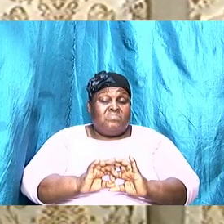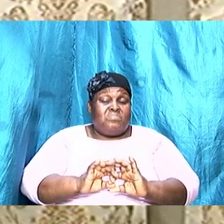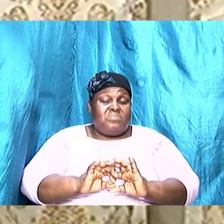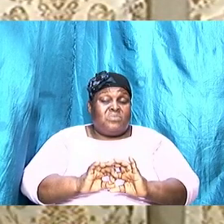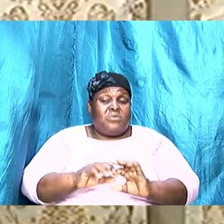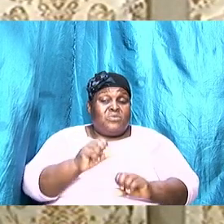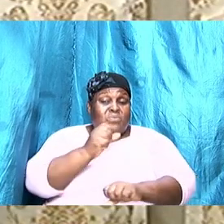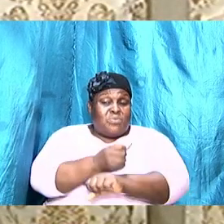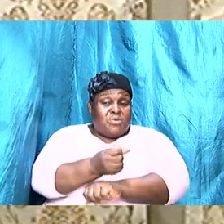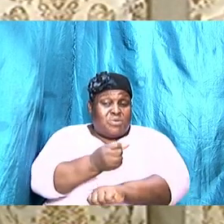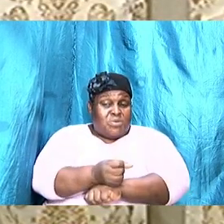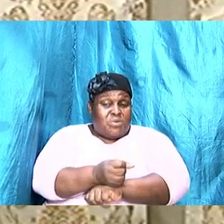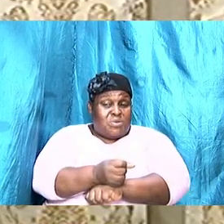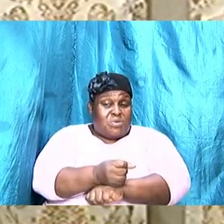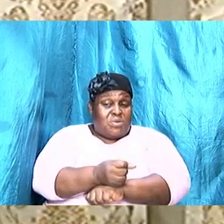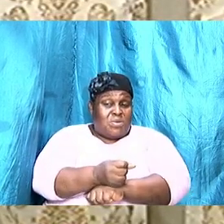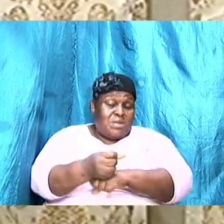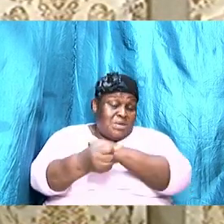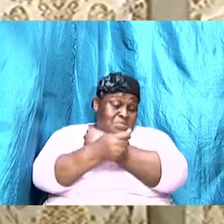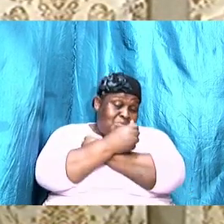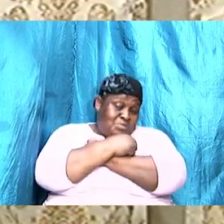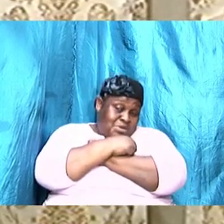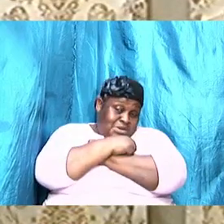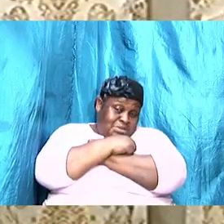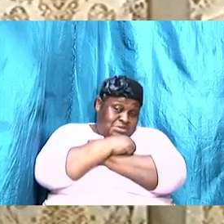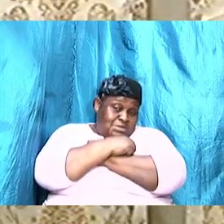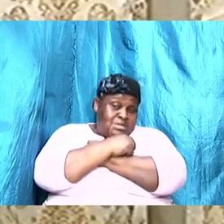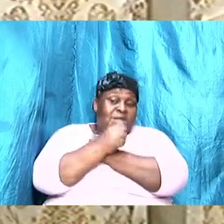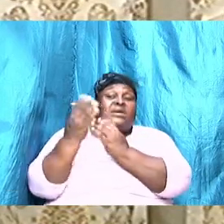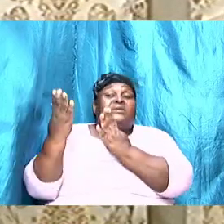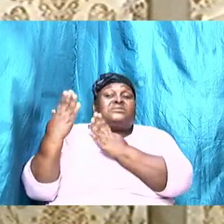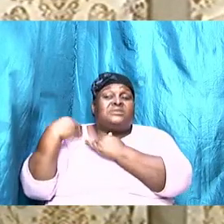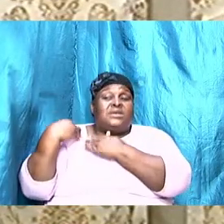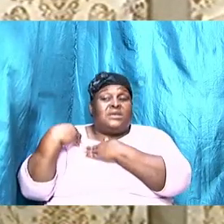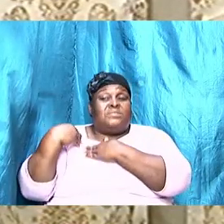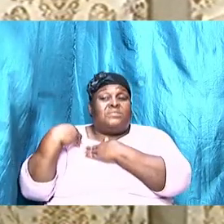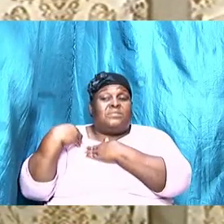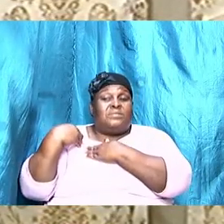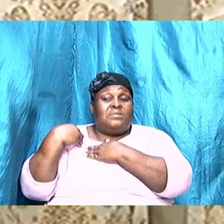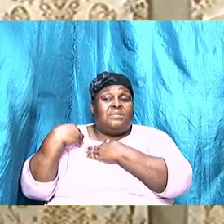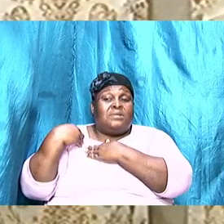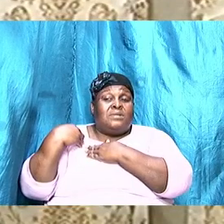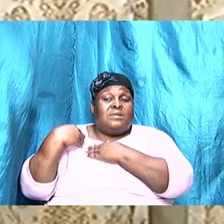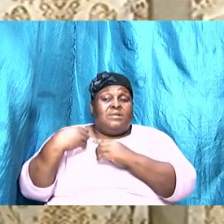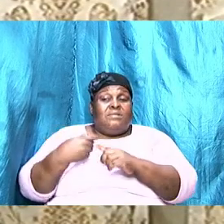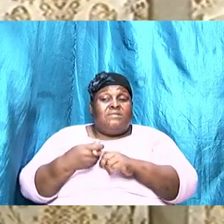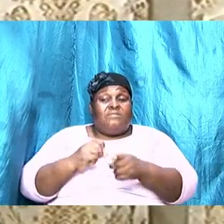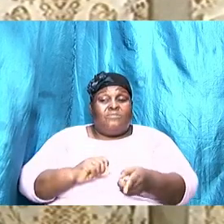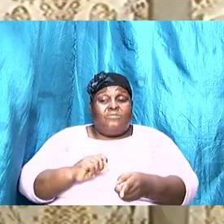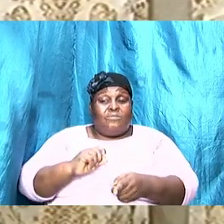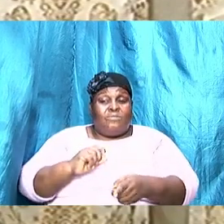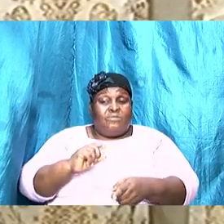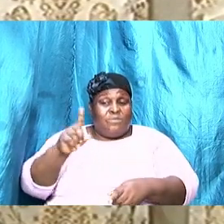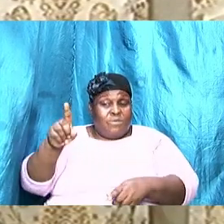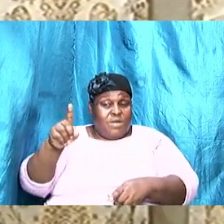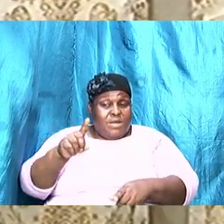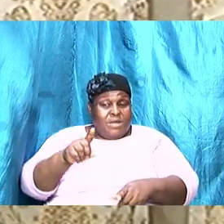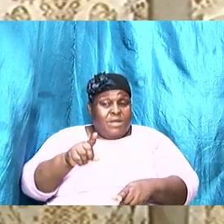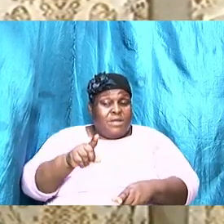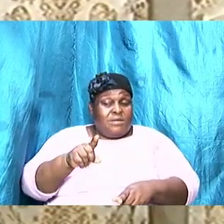accept and look out to, have it moving from one level to another, we must recognize